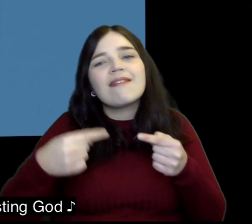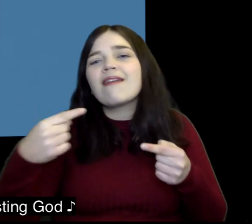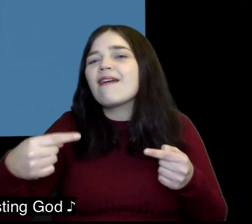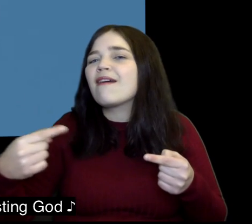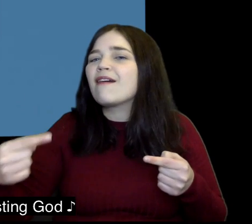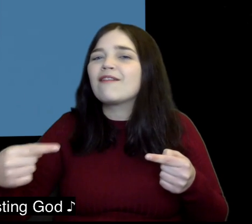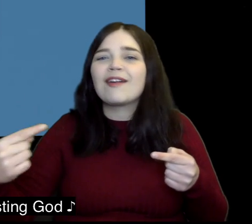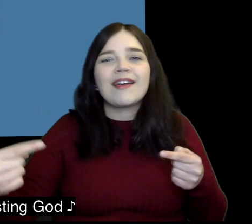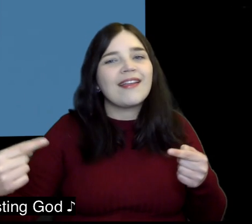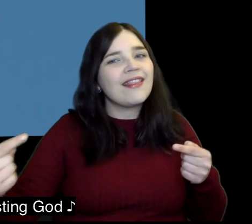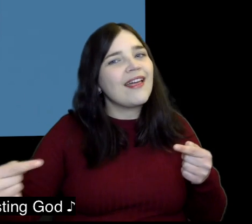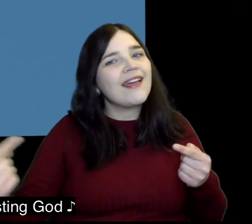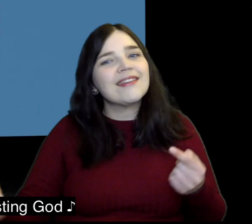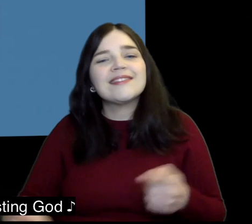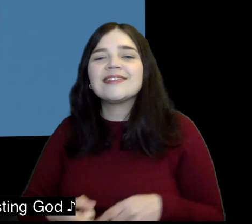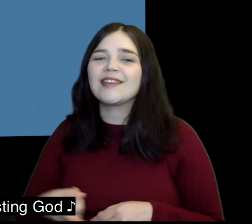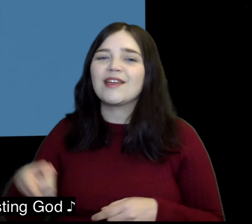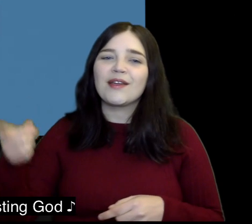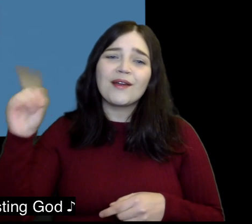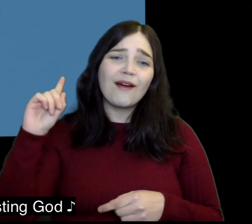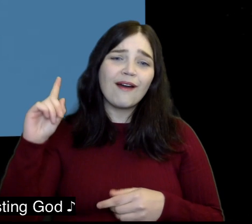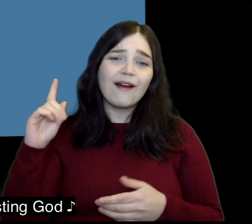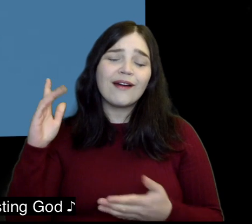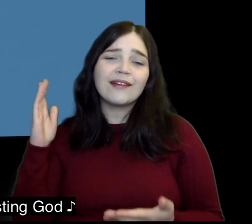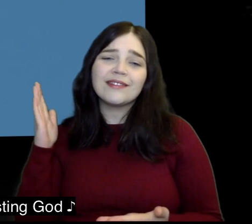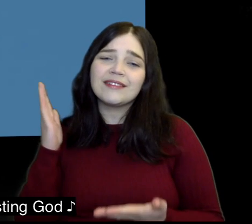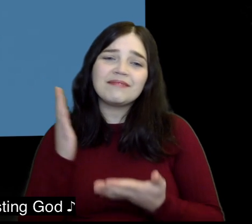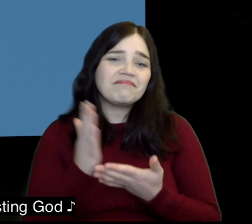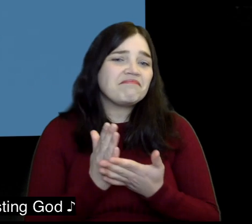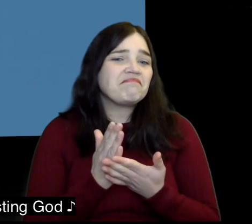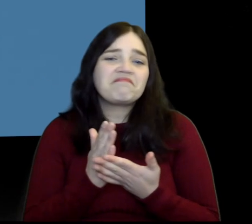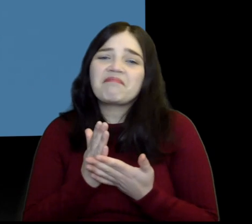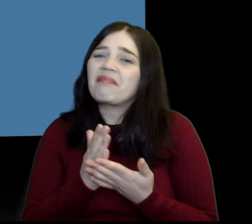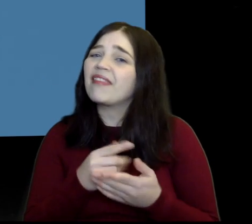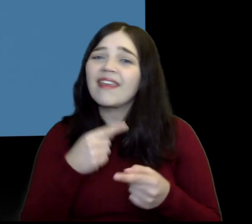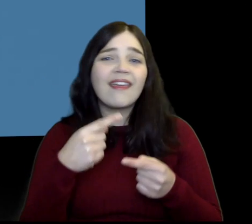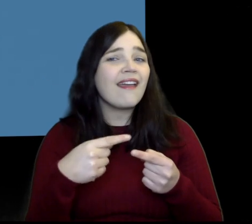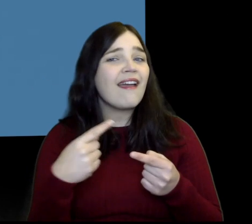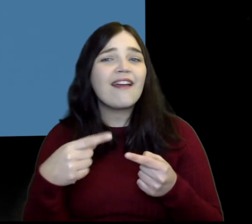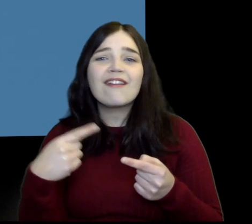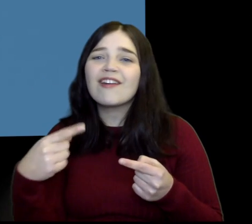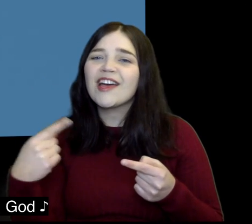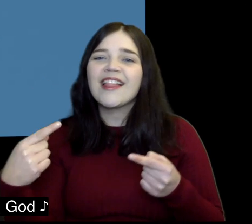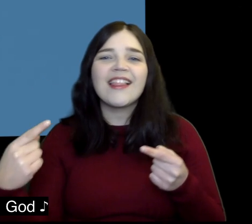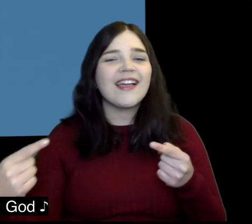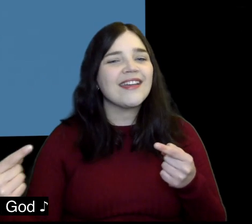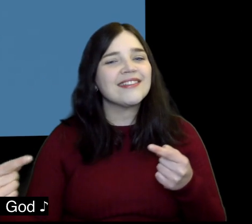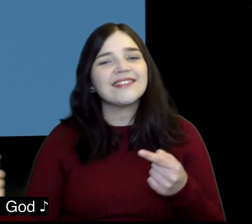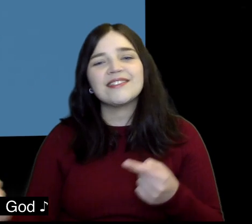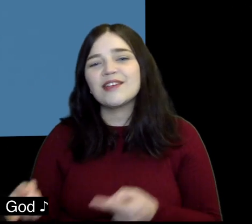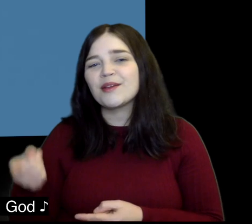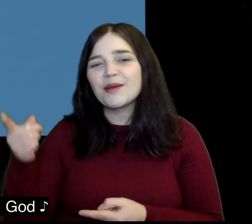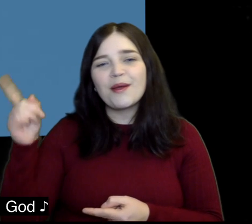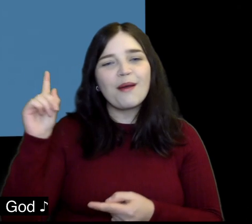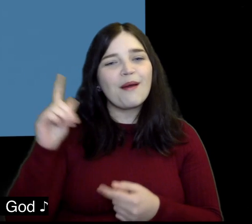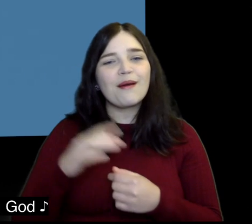You are the everlasting God The